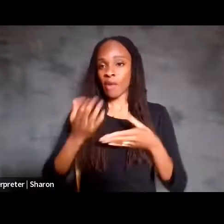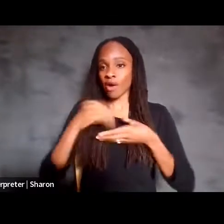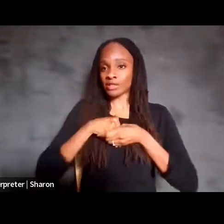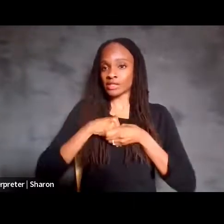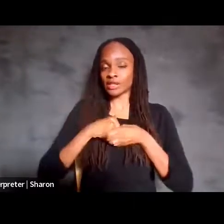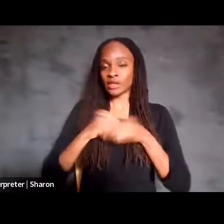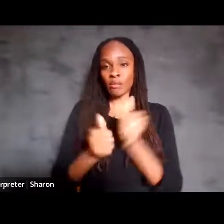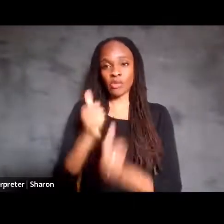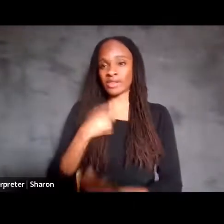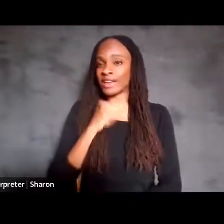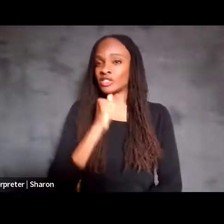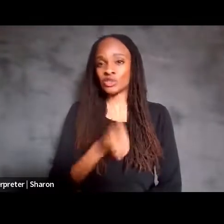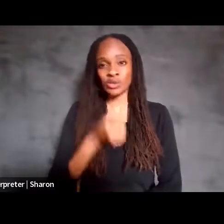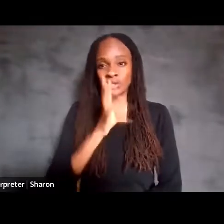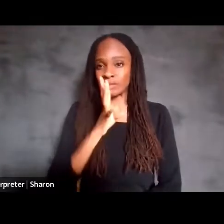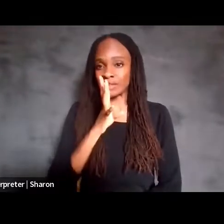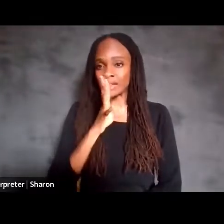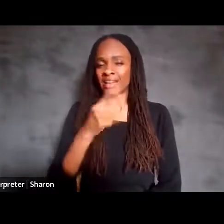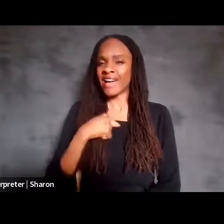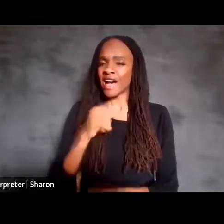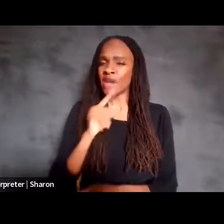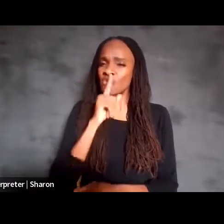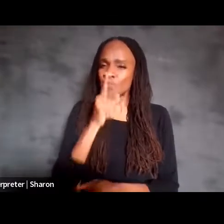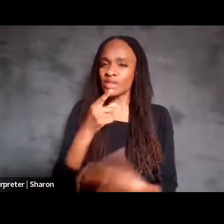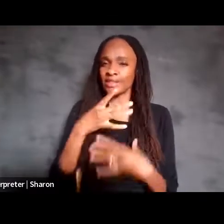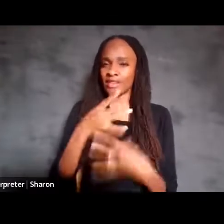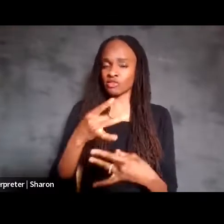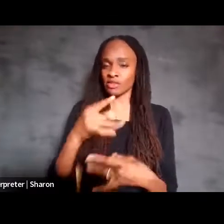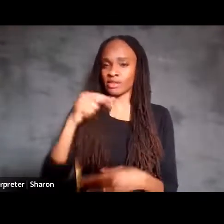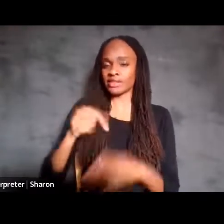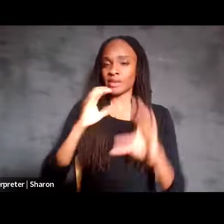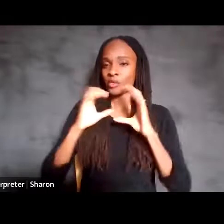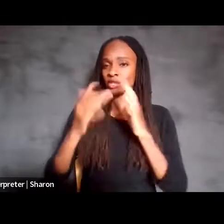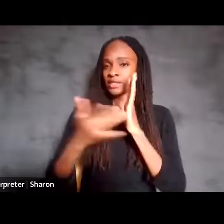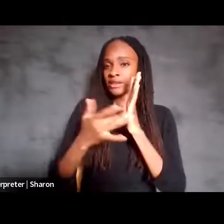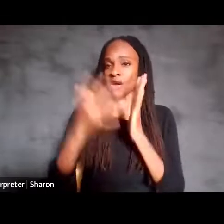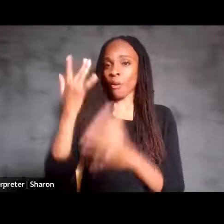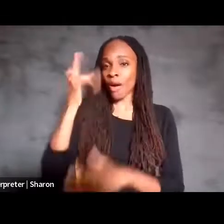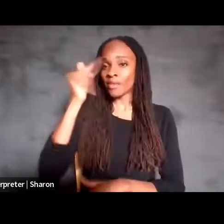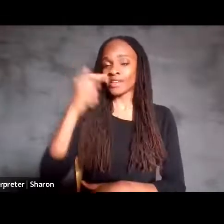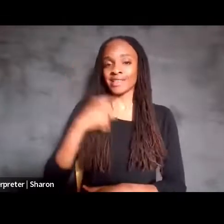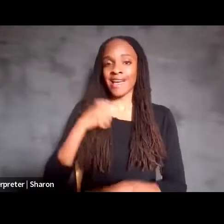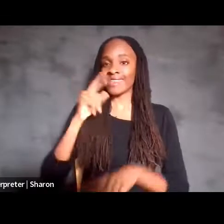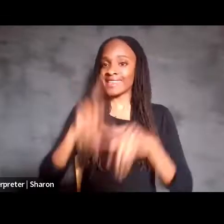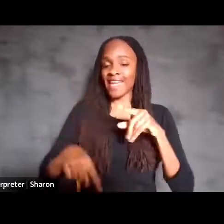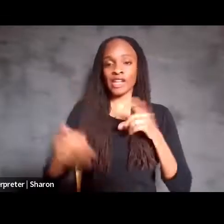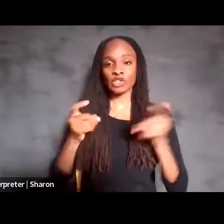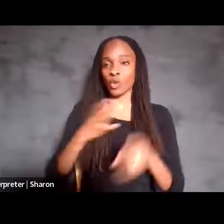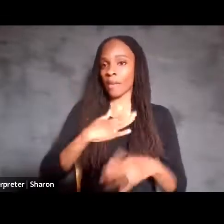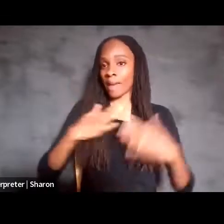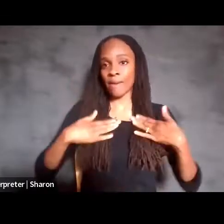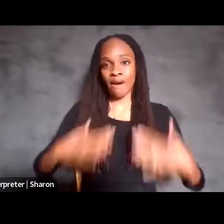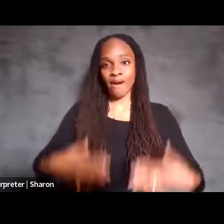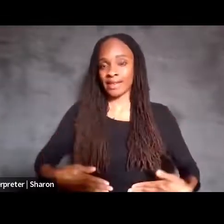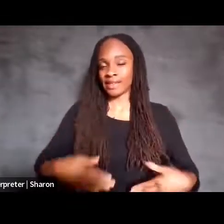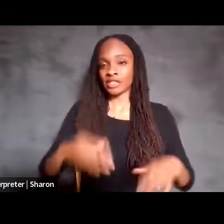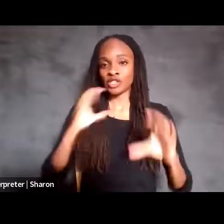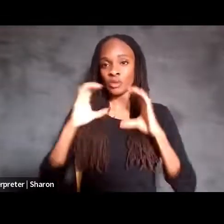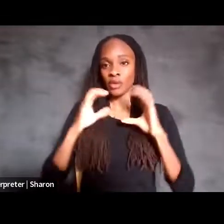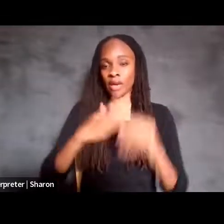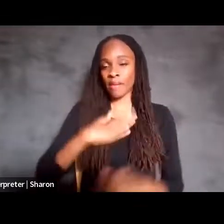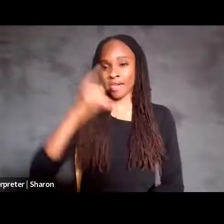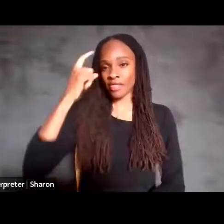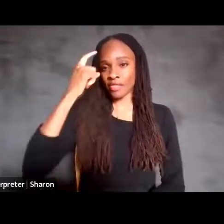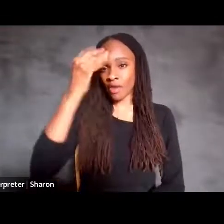non-speaking. I am so interested in this communication technology because I absolutely can't control my body in order to communicate my thoughts.